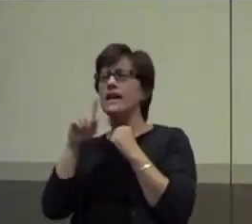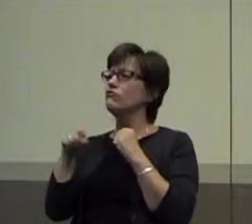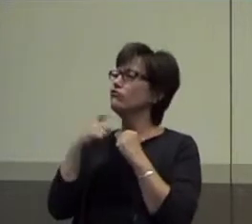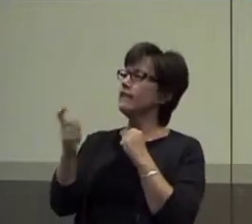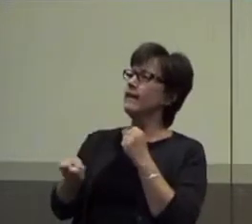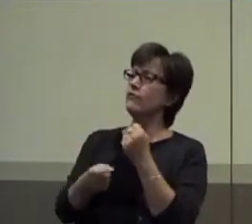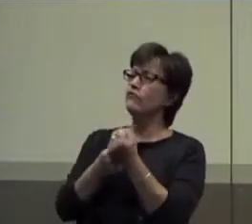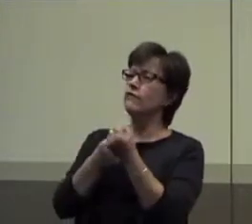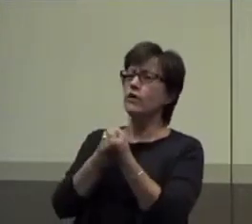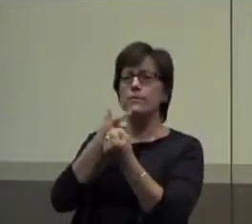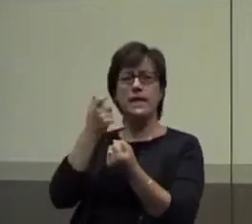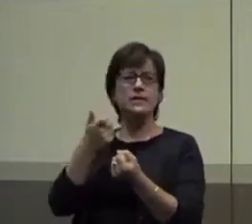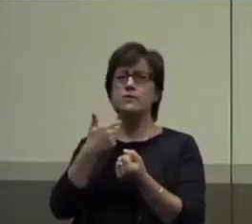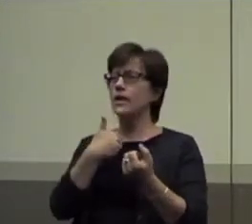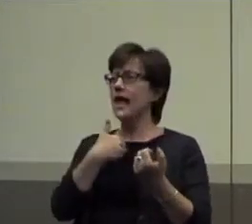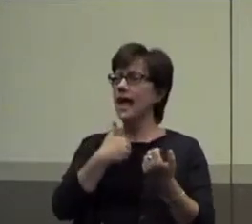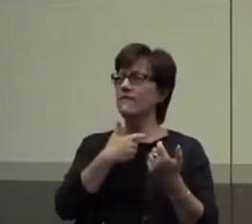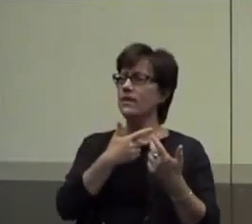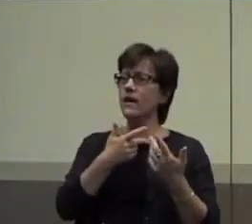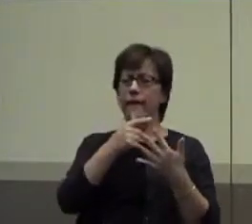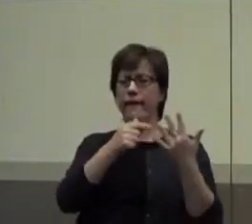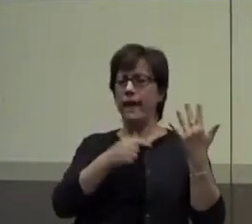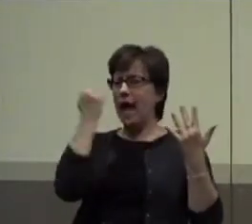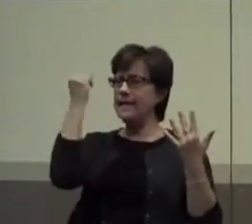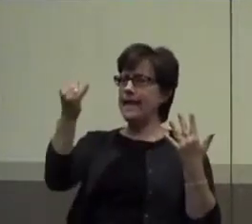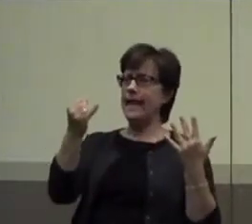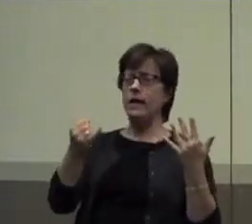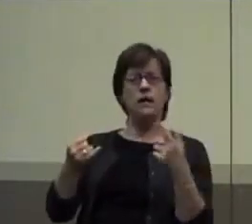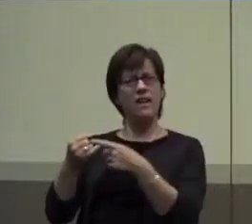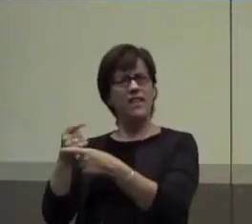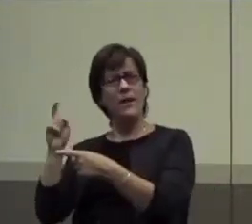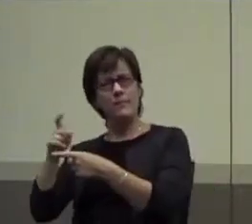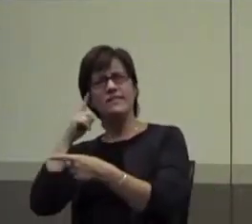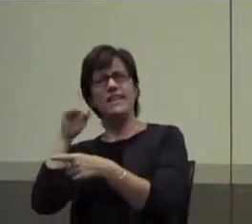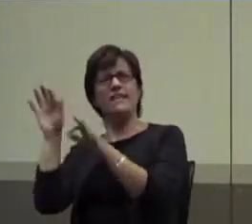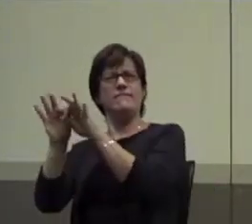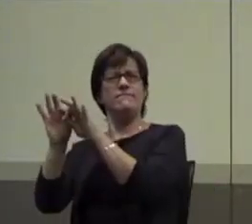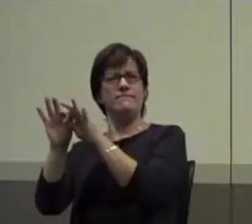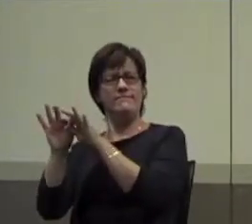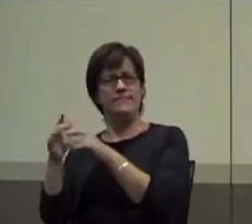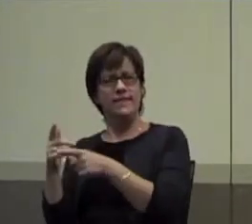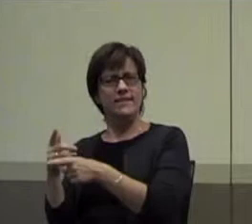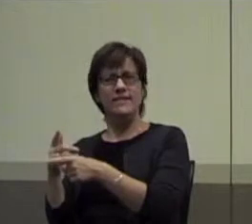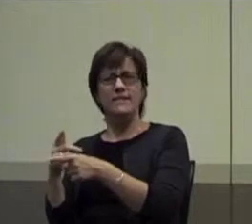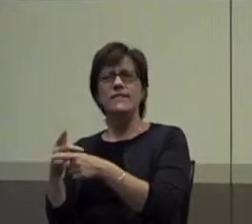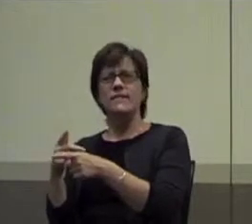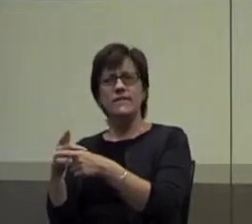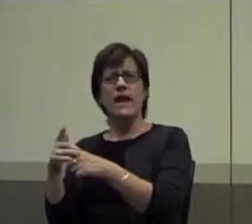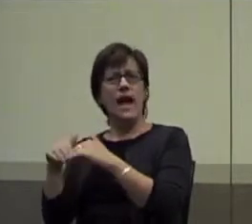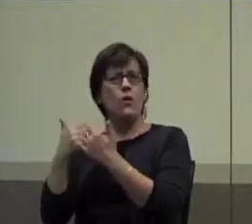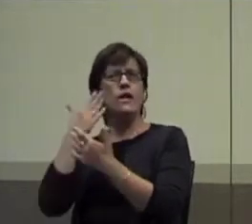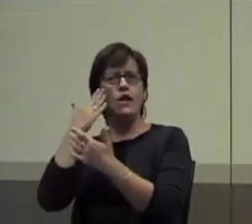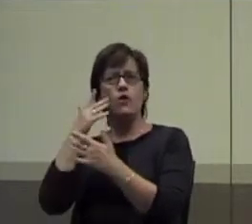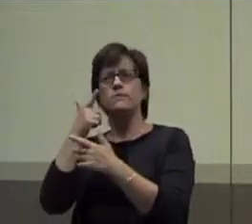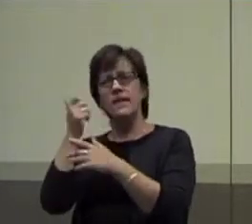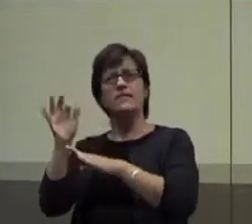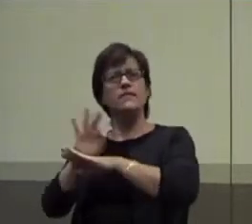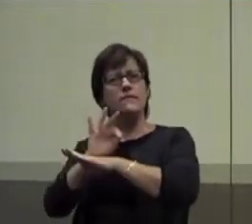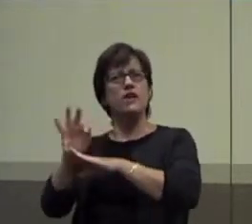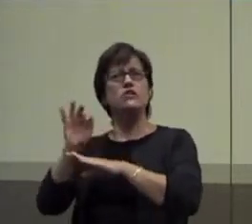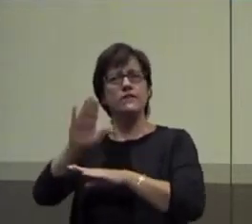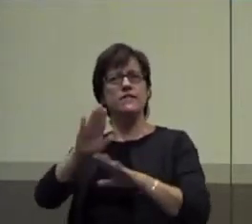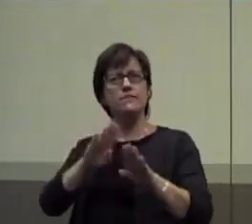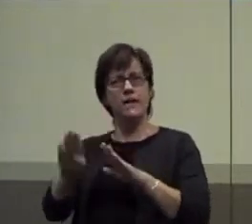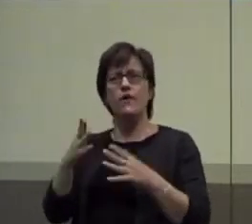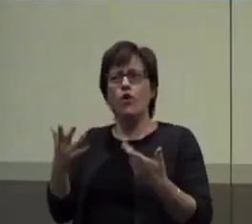that in our closet. But the idea that it needs to be valuable, and of course the way we know that is about the function. We already have that information. So we